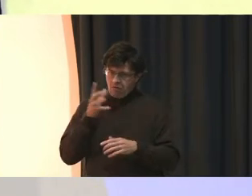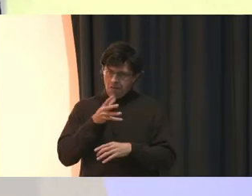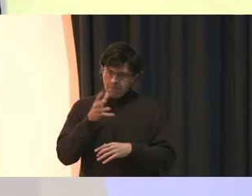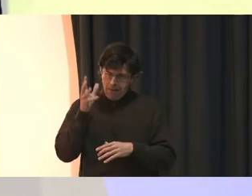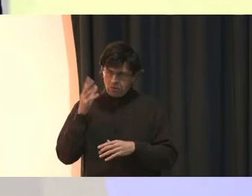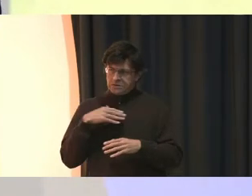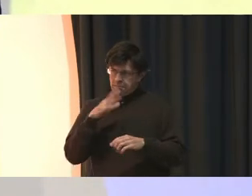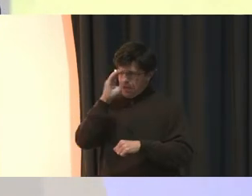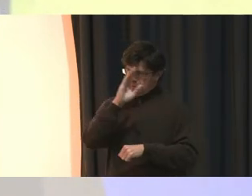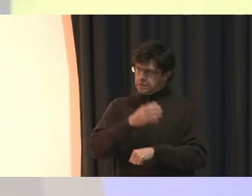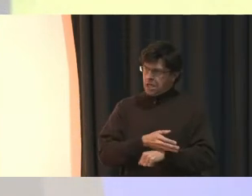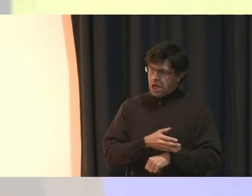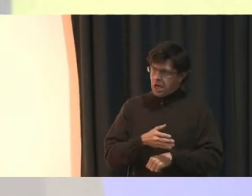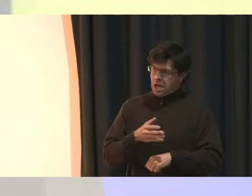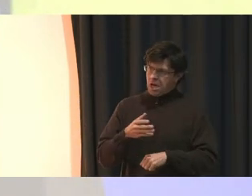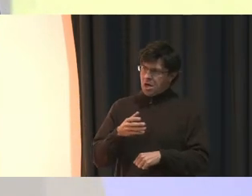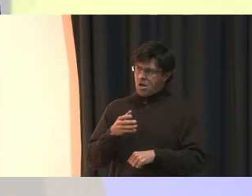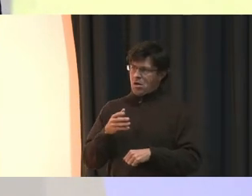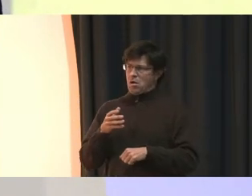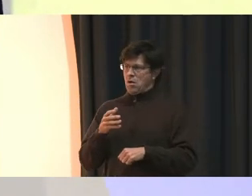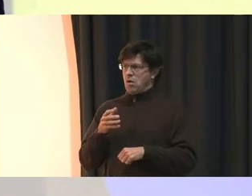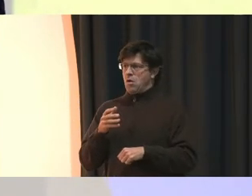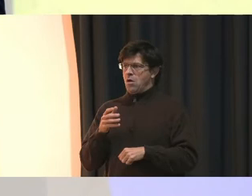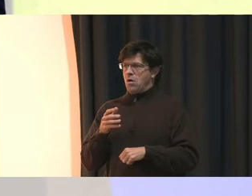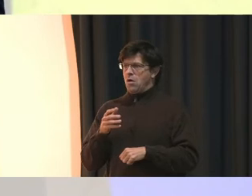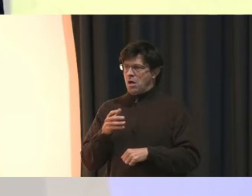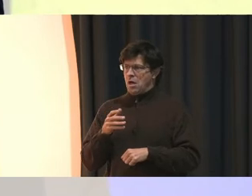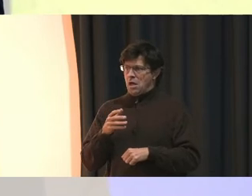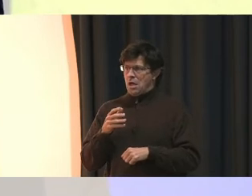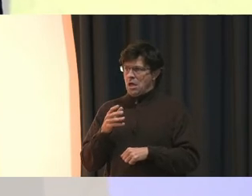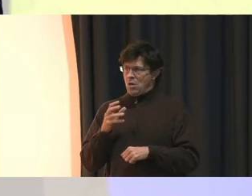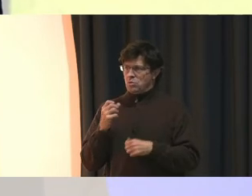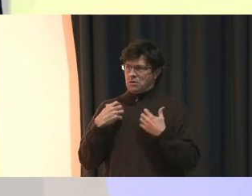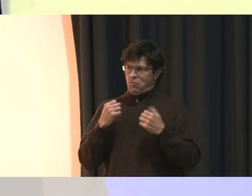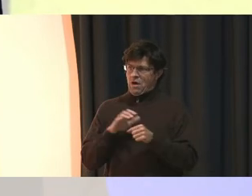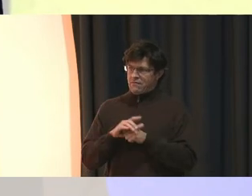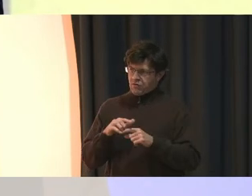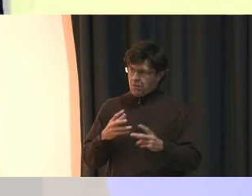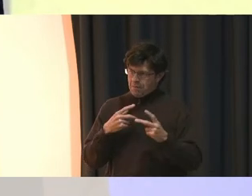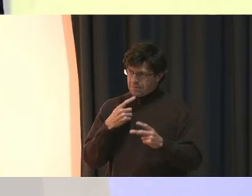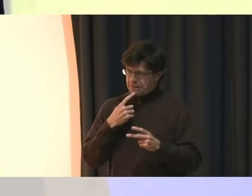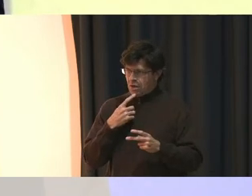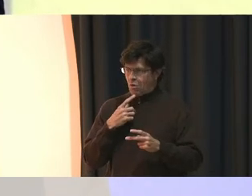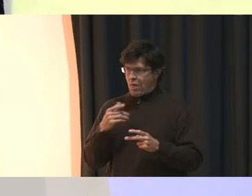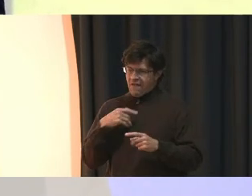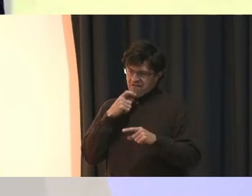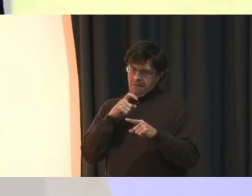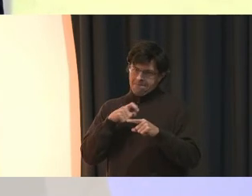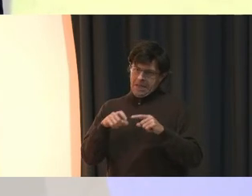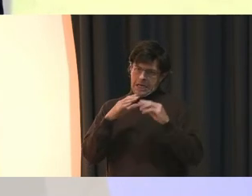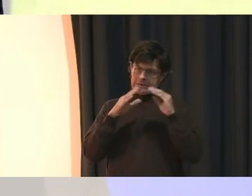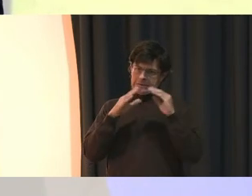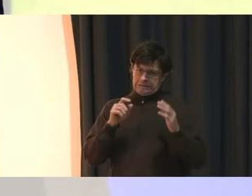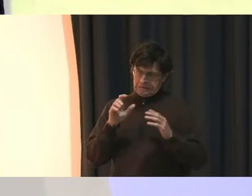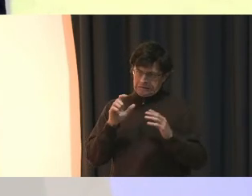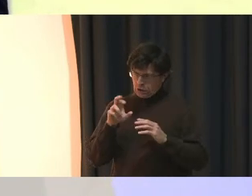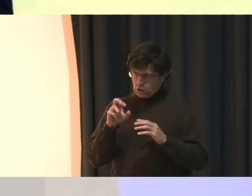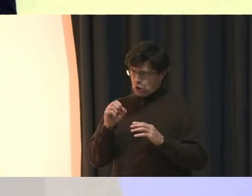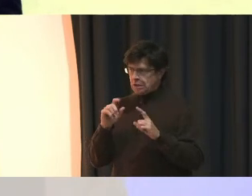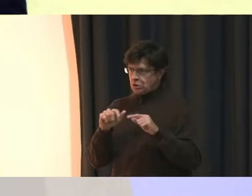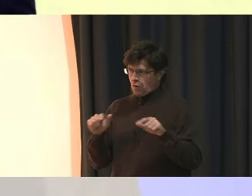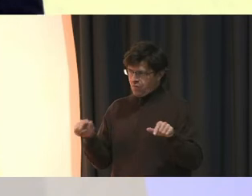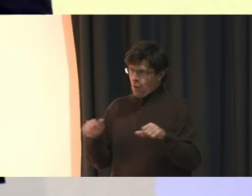My son was nervous to come back to school, but he was brave enough to come back because he said, well, they have metal detectors and so forth.